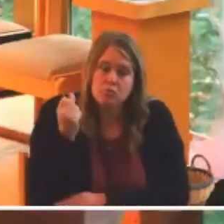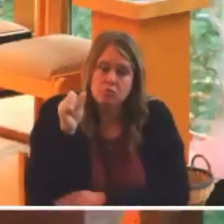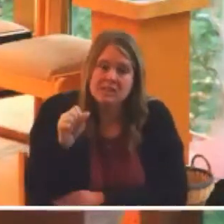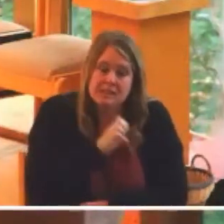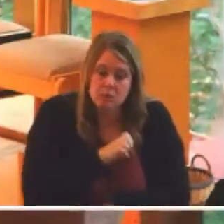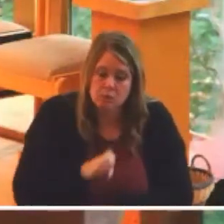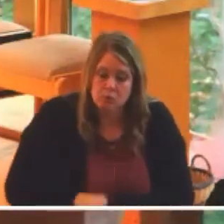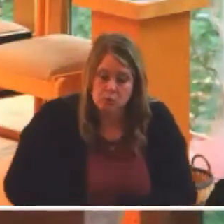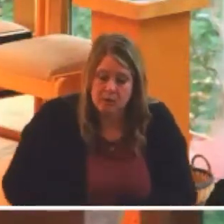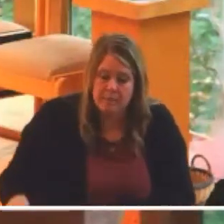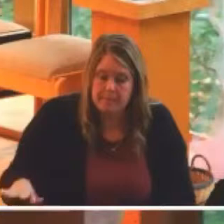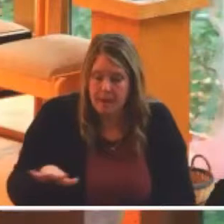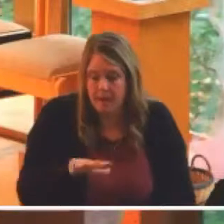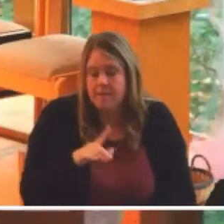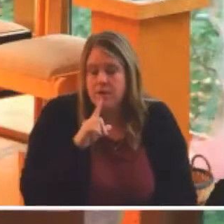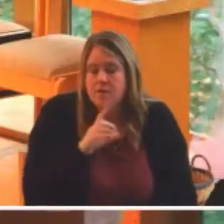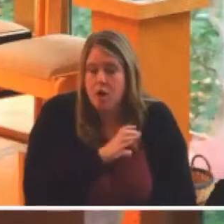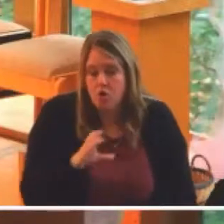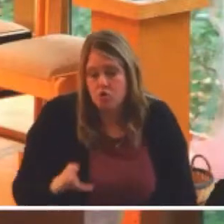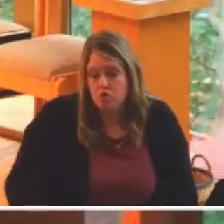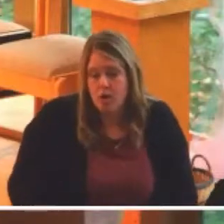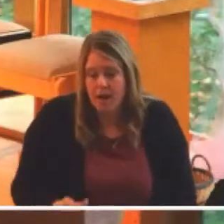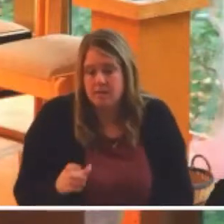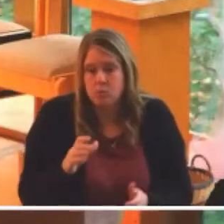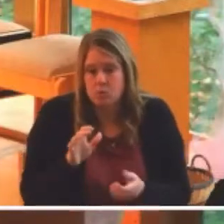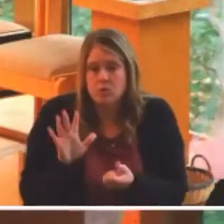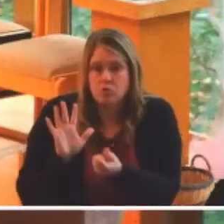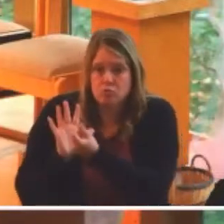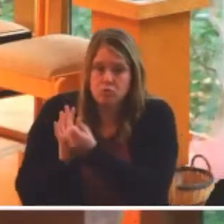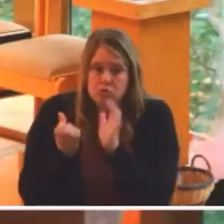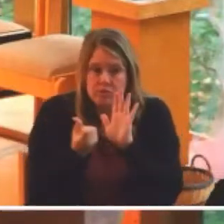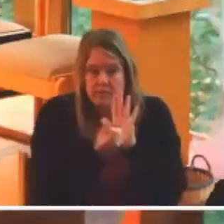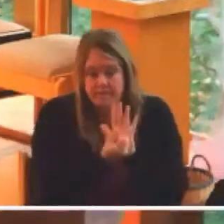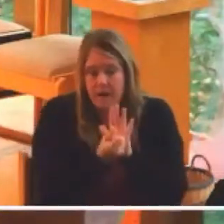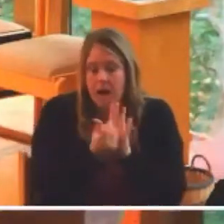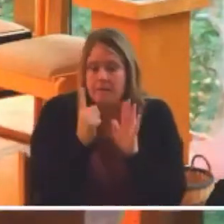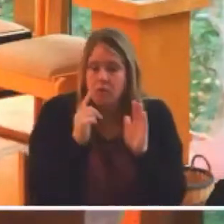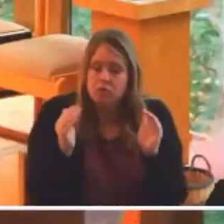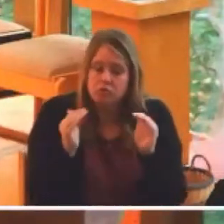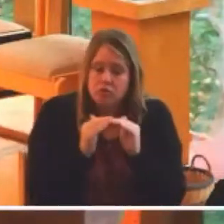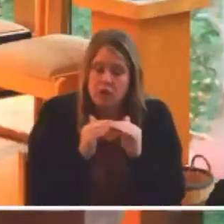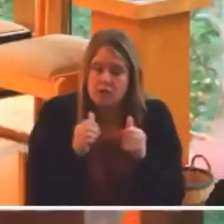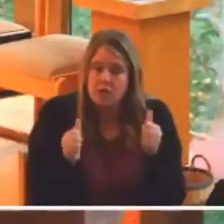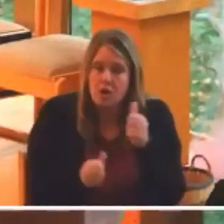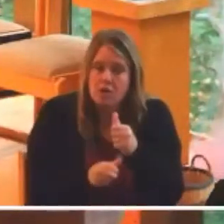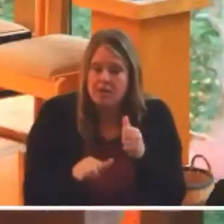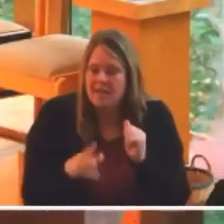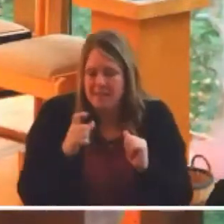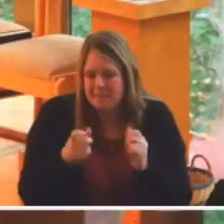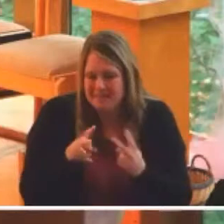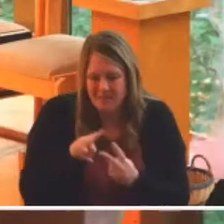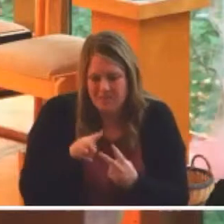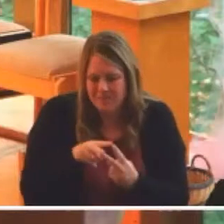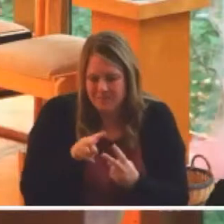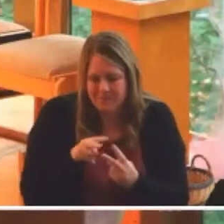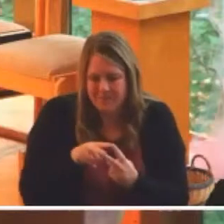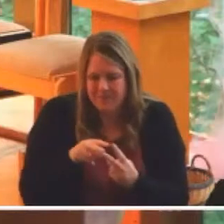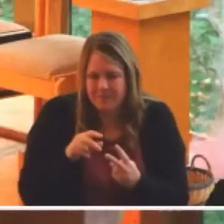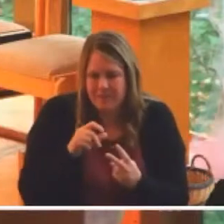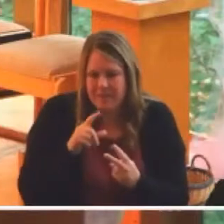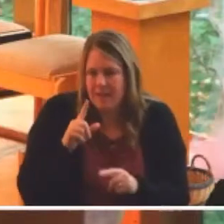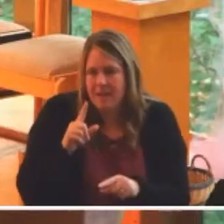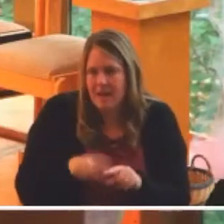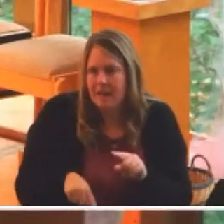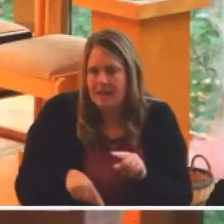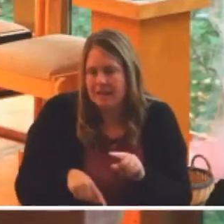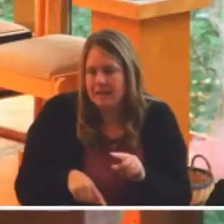in the name of justice under that empire. Because of those two things, I cannot submit to the idea that this faith should then